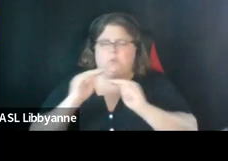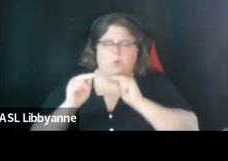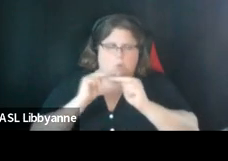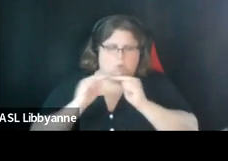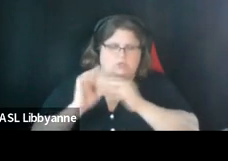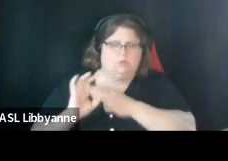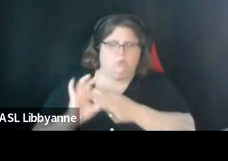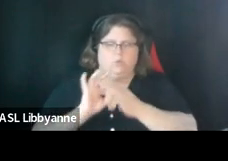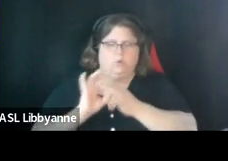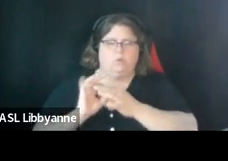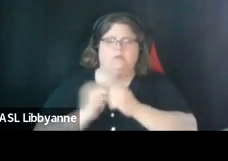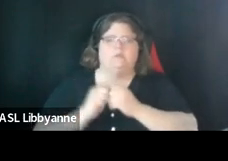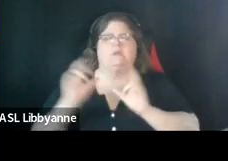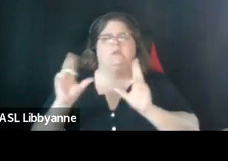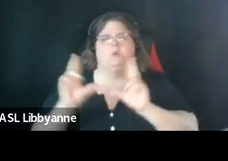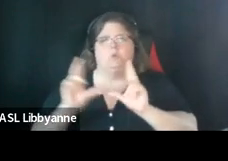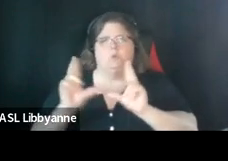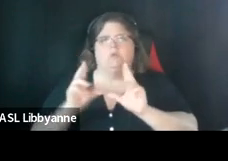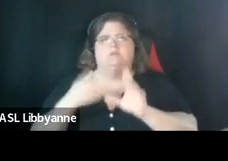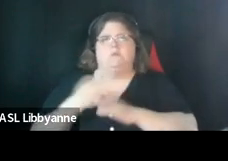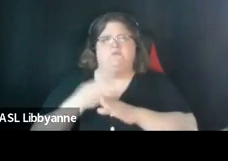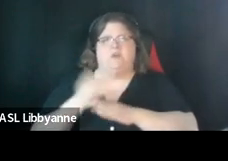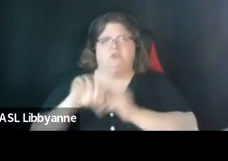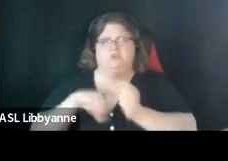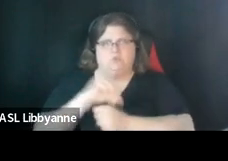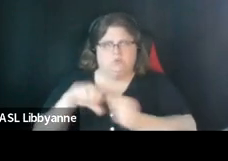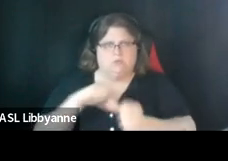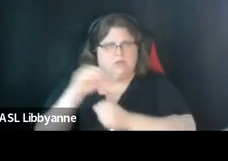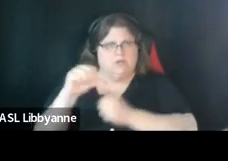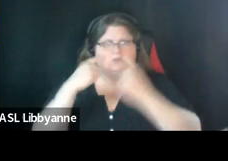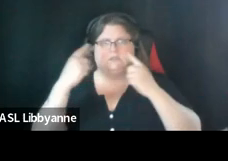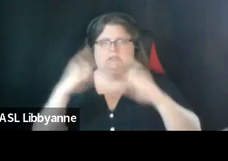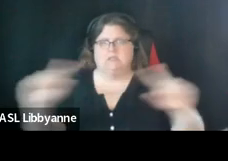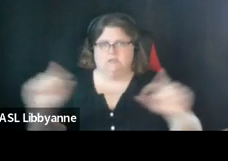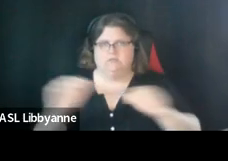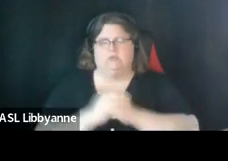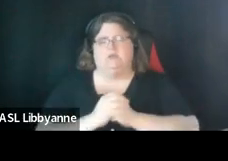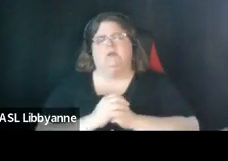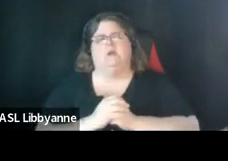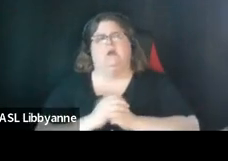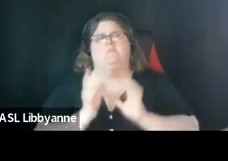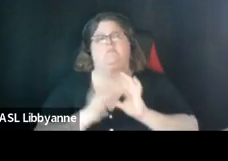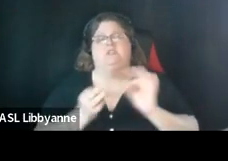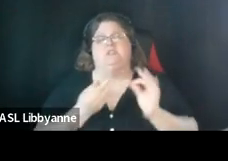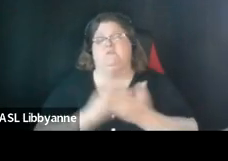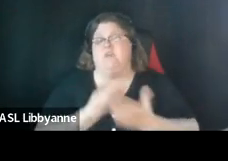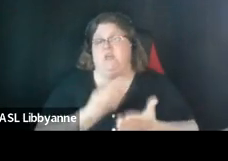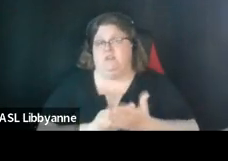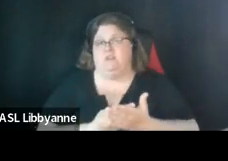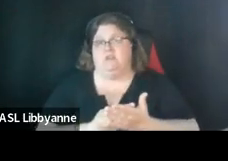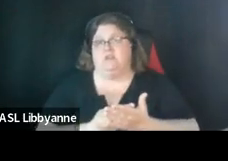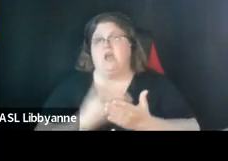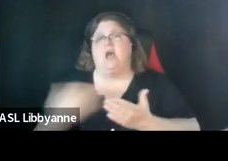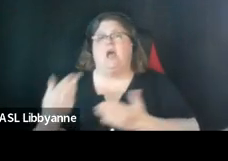unions and professional associations in a productive way um it mentions funding and it also mentions high